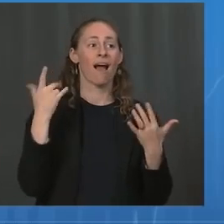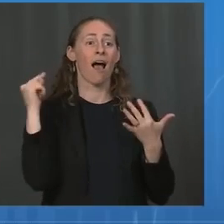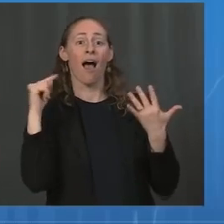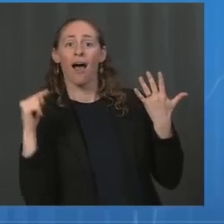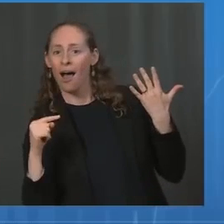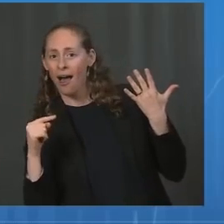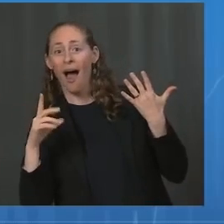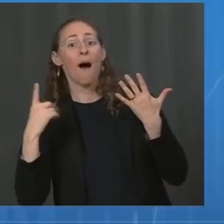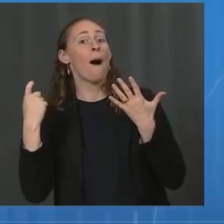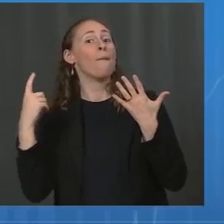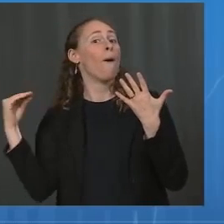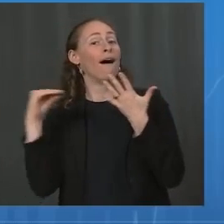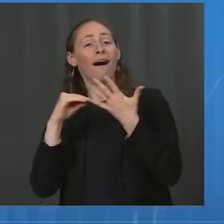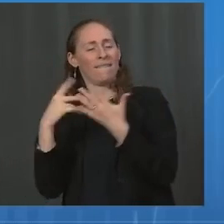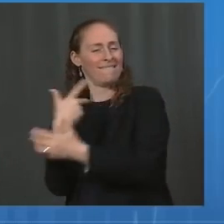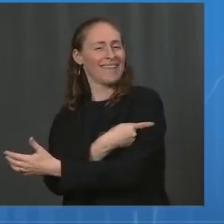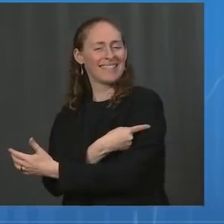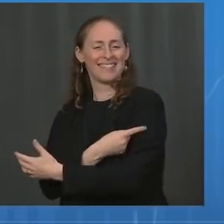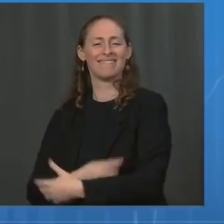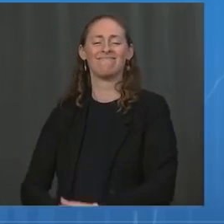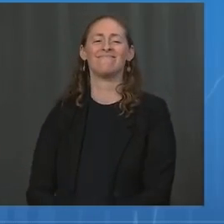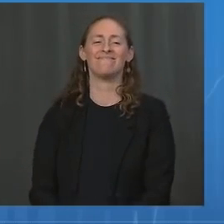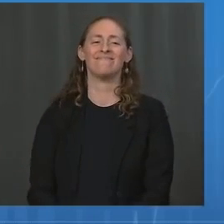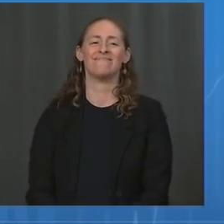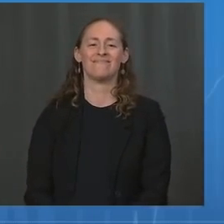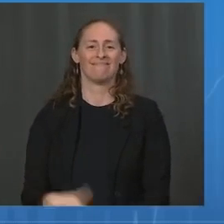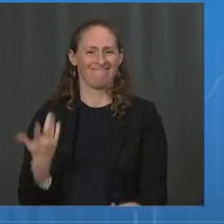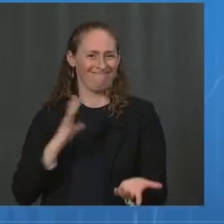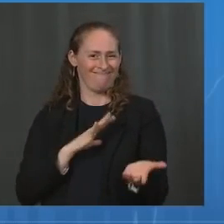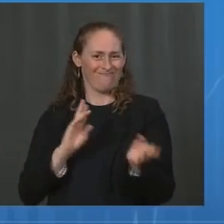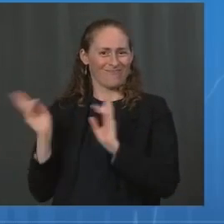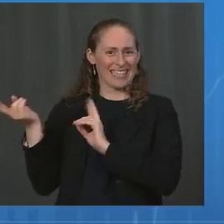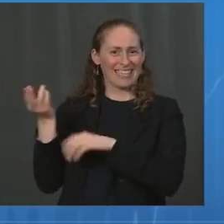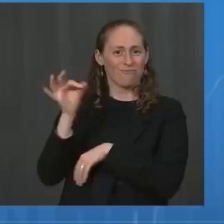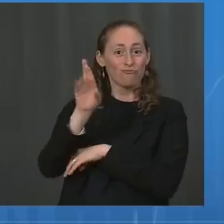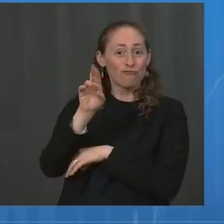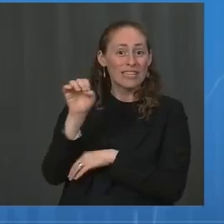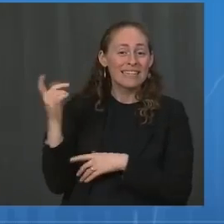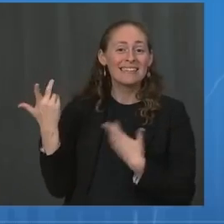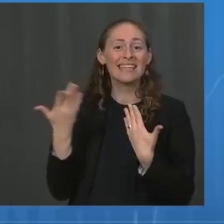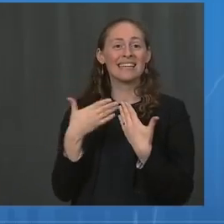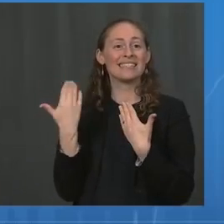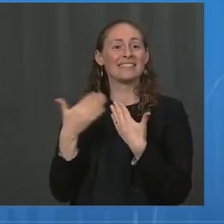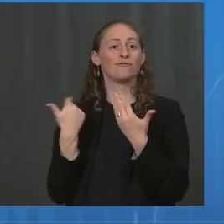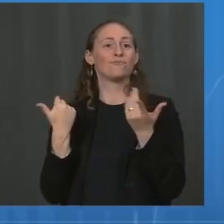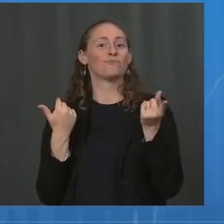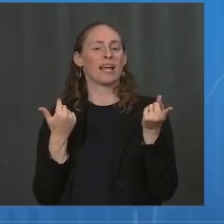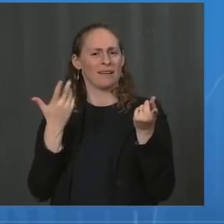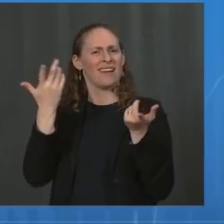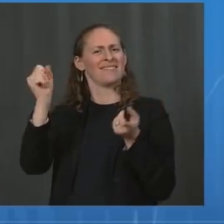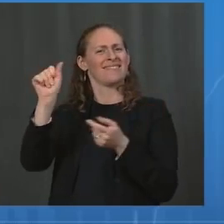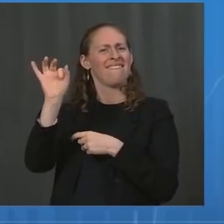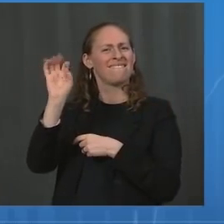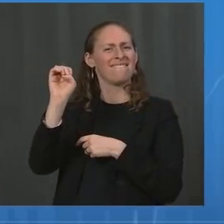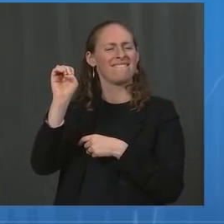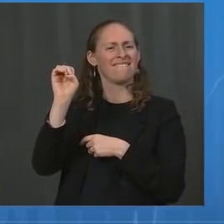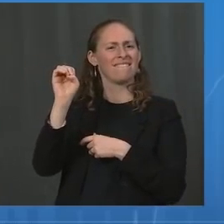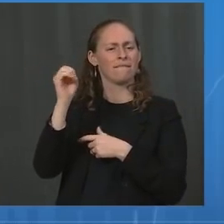It's easy and convenient. It's safe and effective. And it's never, ever been more important.